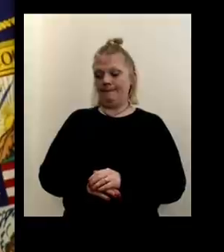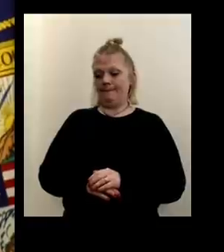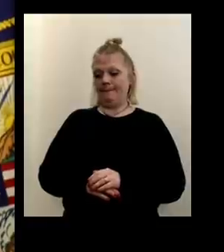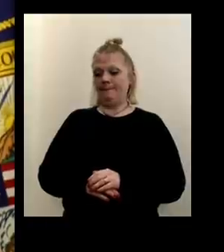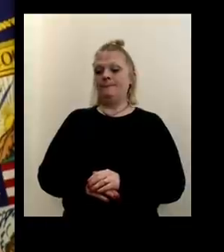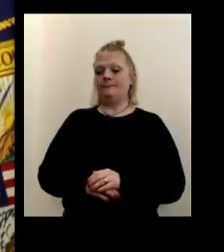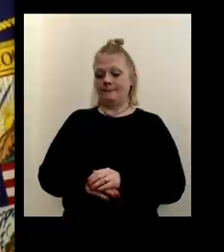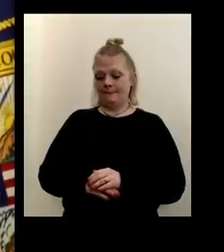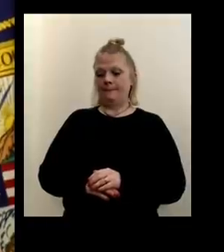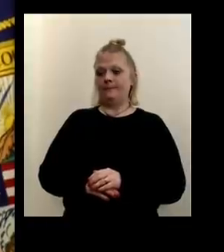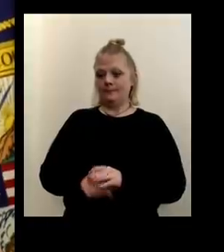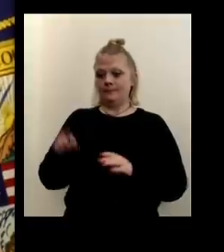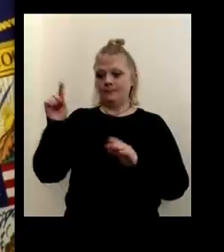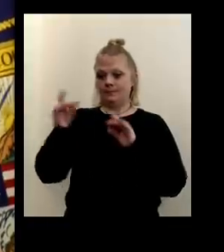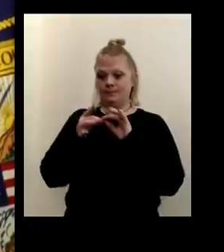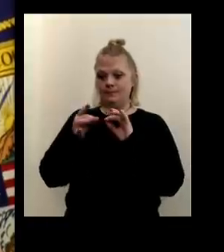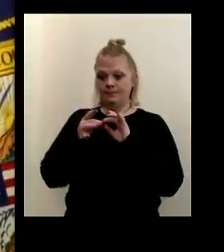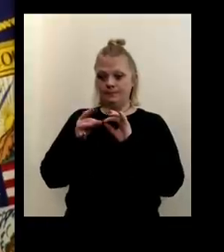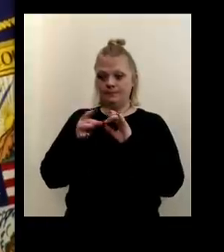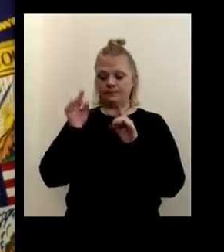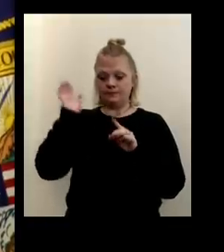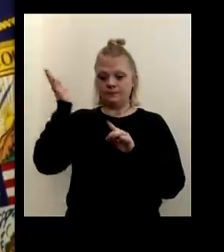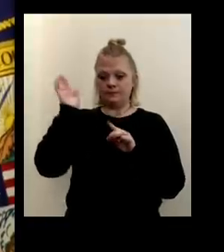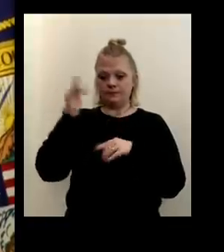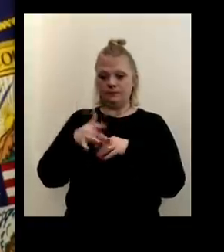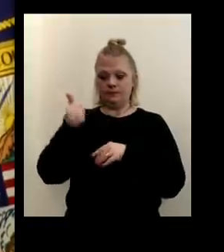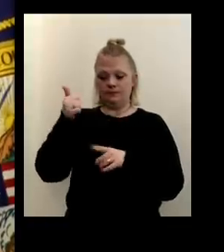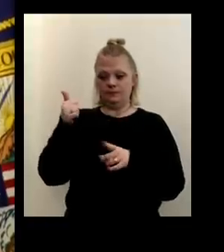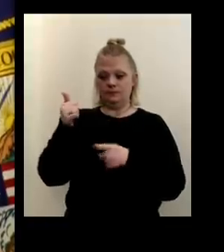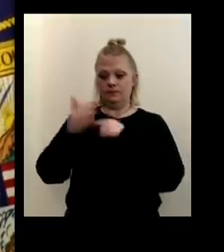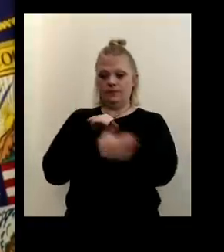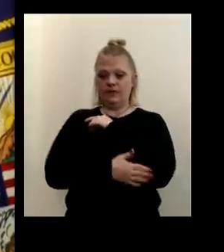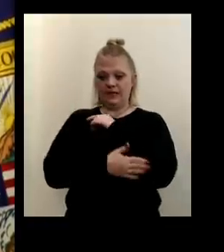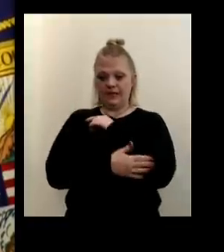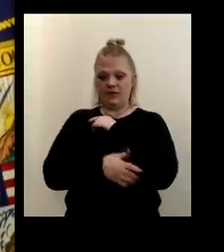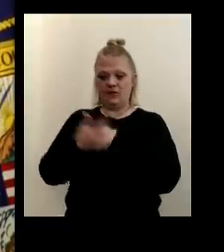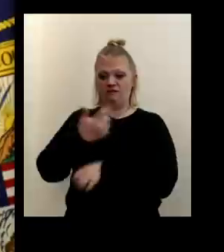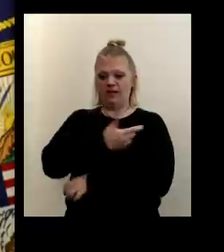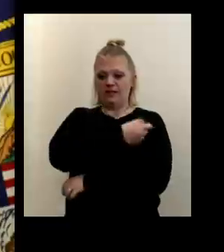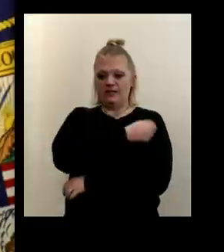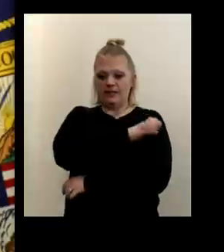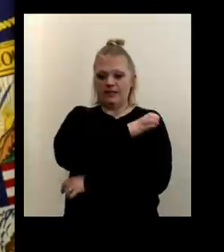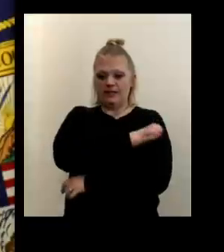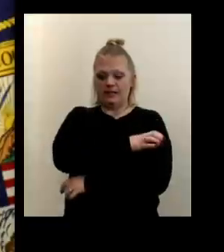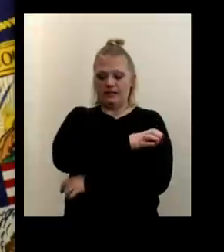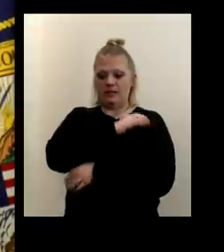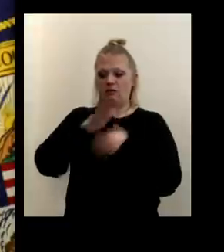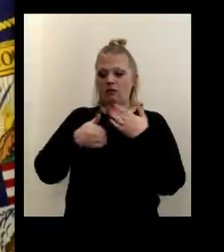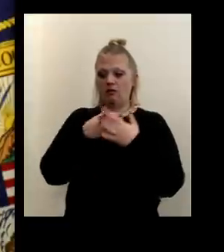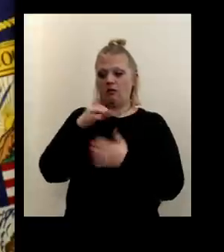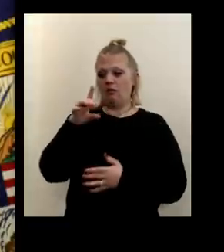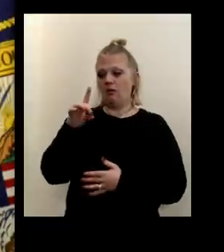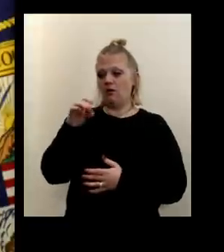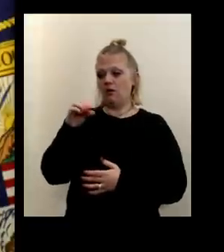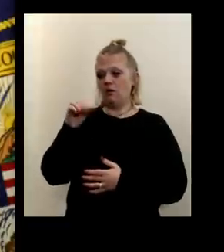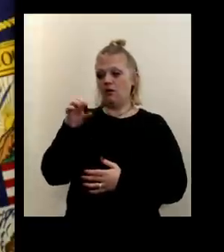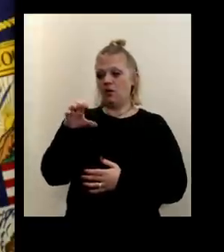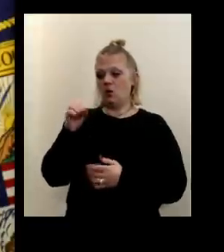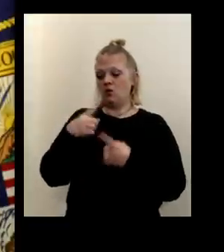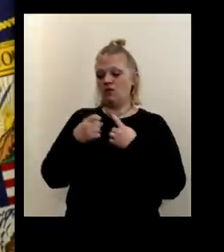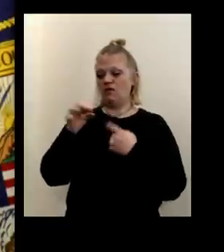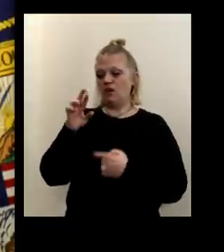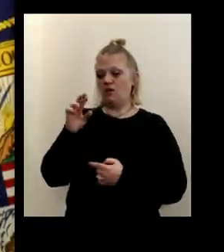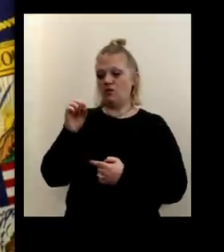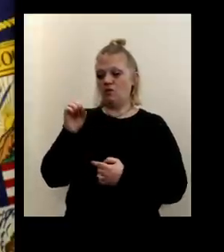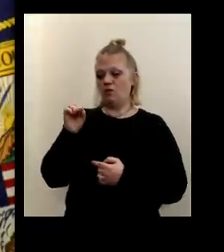Uh, yeah, you had mentioned in your presentation earlier that the county vaccination clinic, all those doses came from Roswell Park. Could you